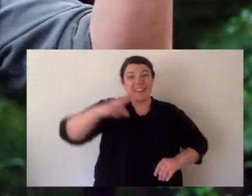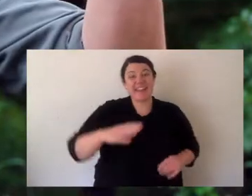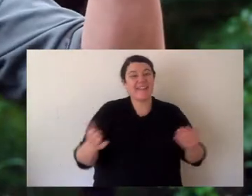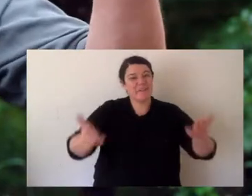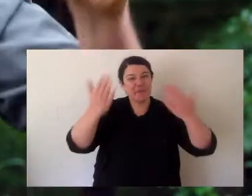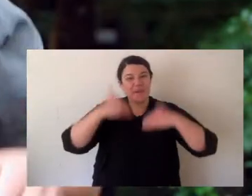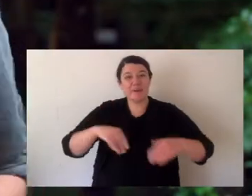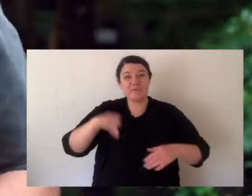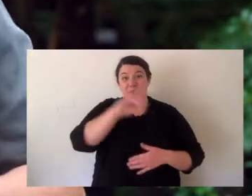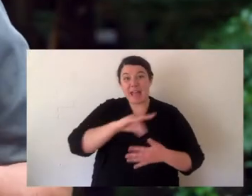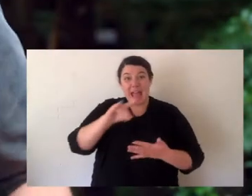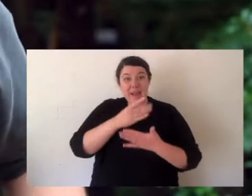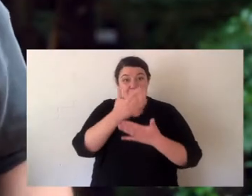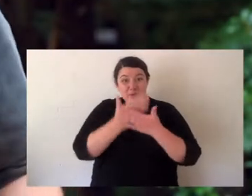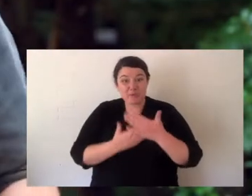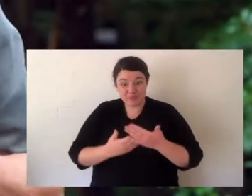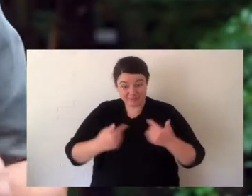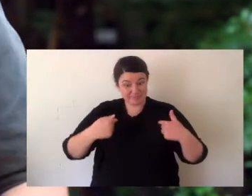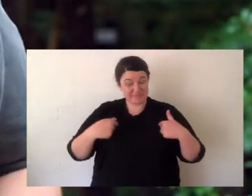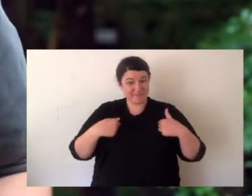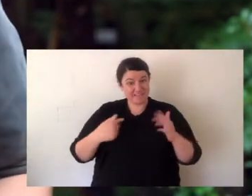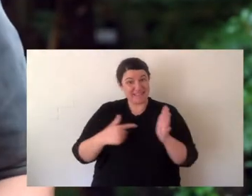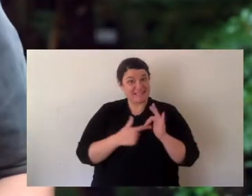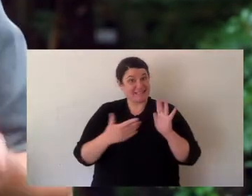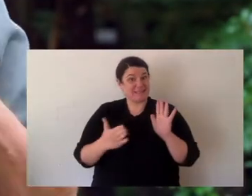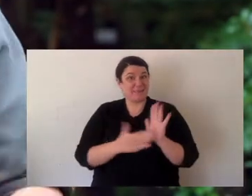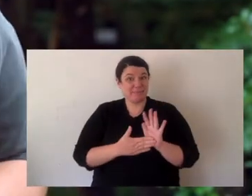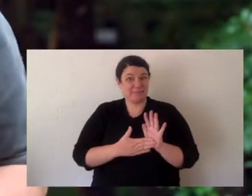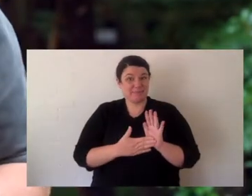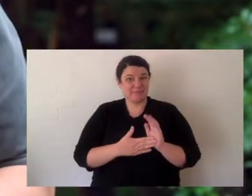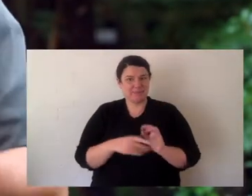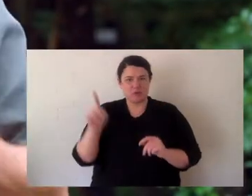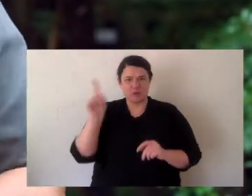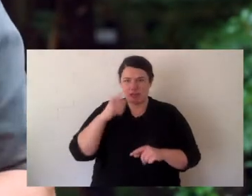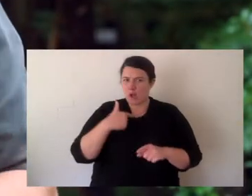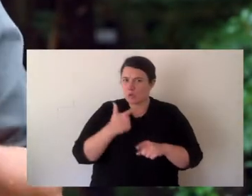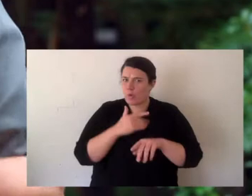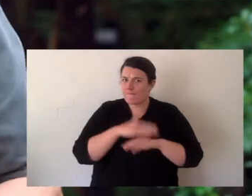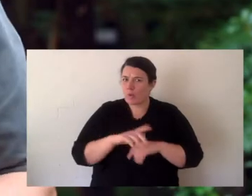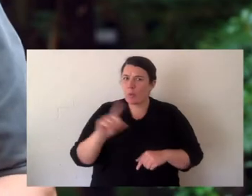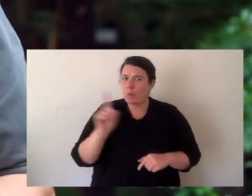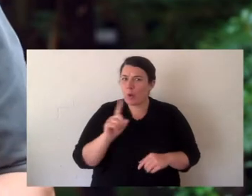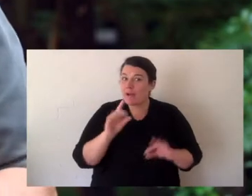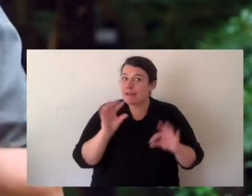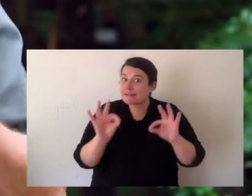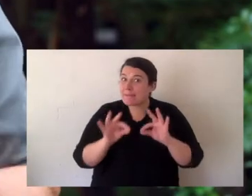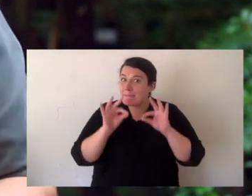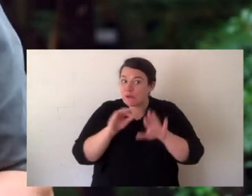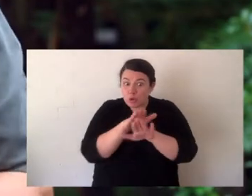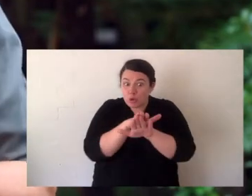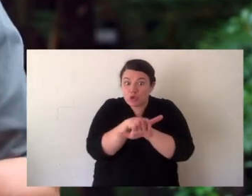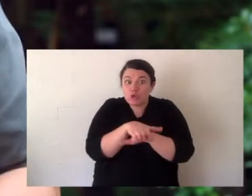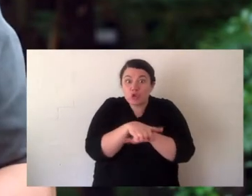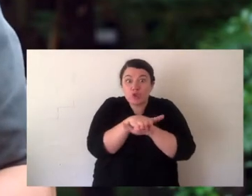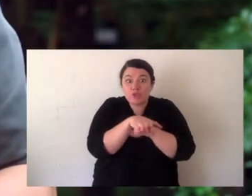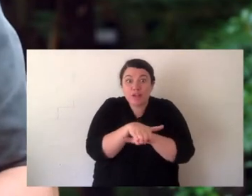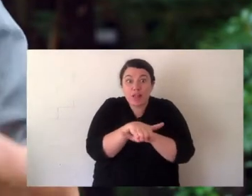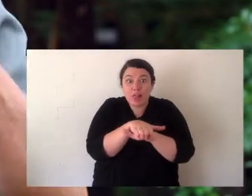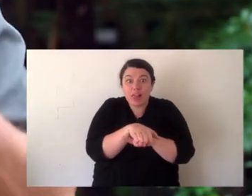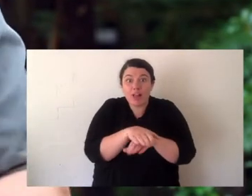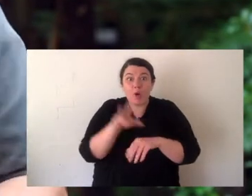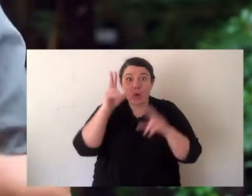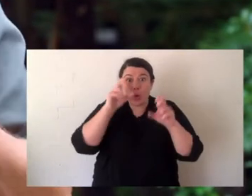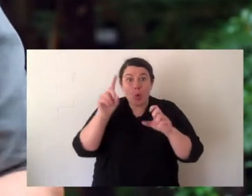G'day everyone. Welcome to Animal Tales with Tim Faulkner. That's me. Today I want to talk to you about a very special turtle